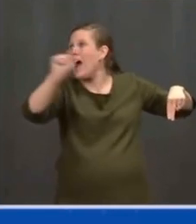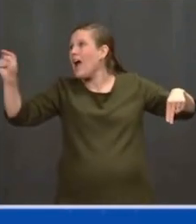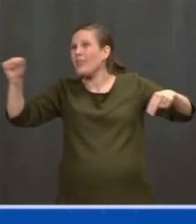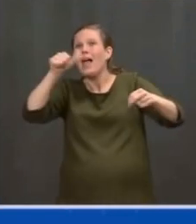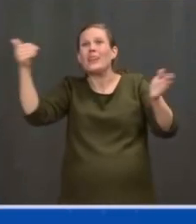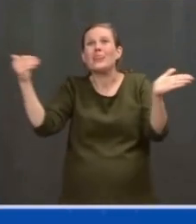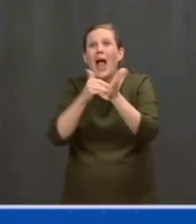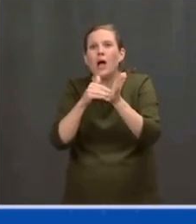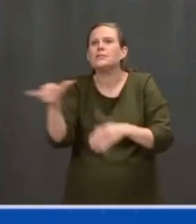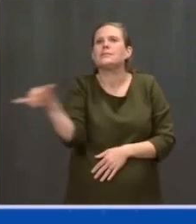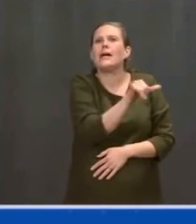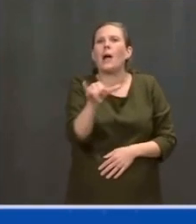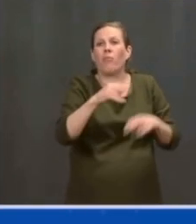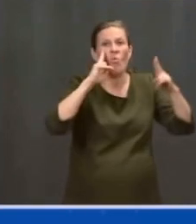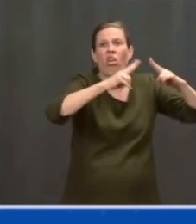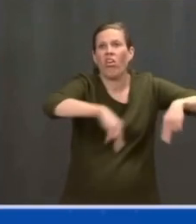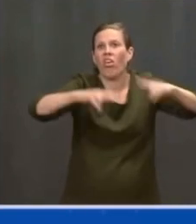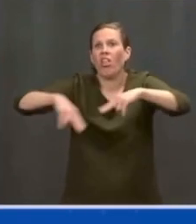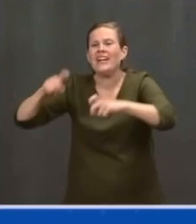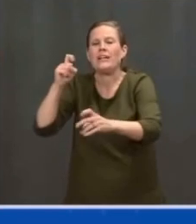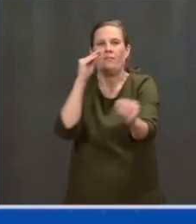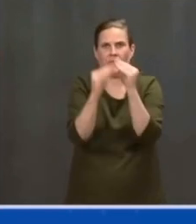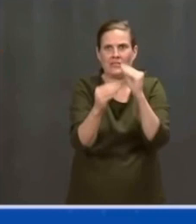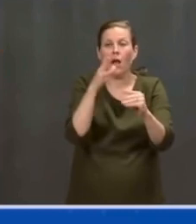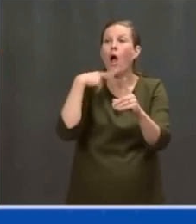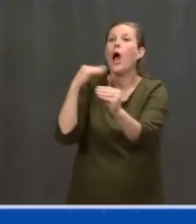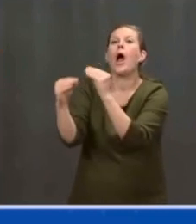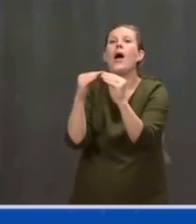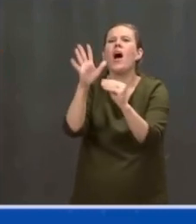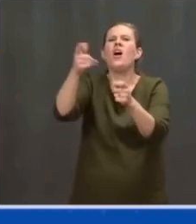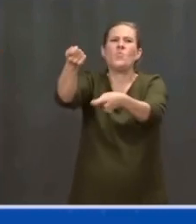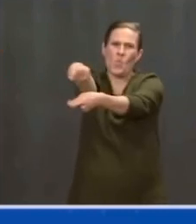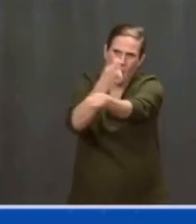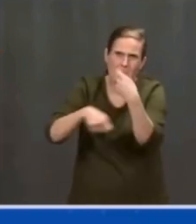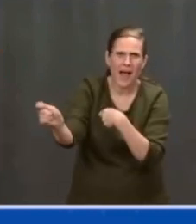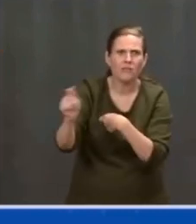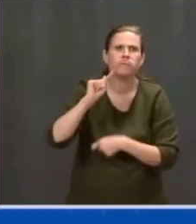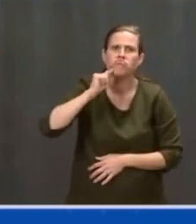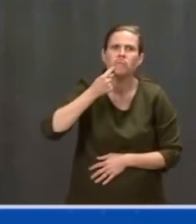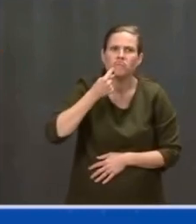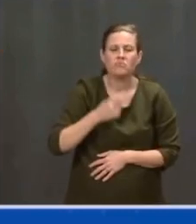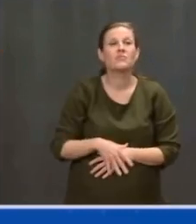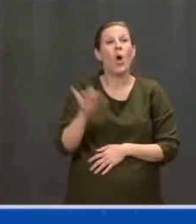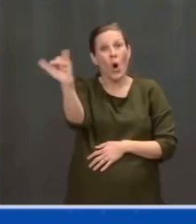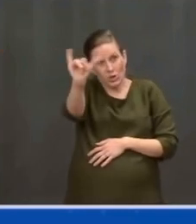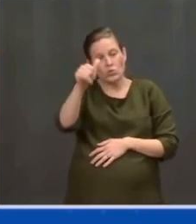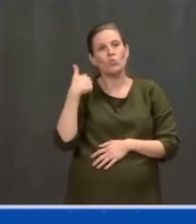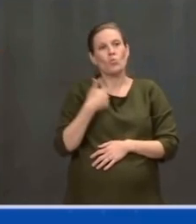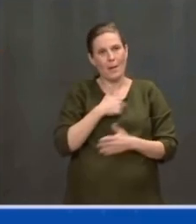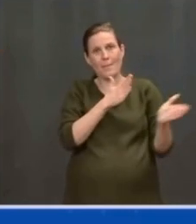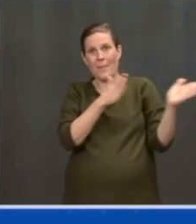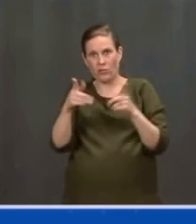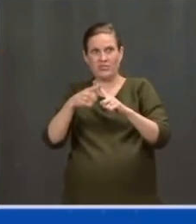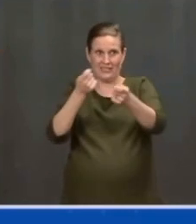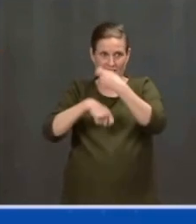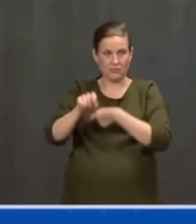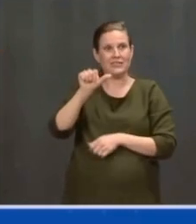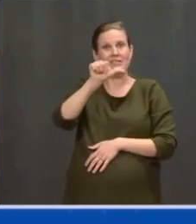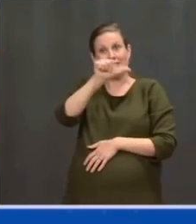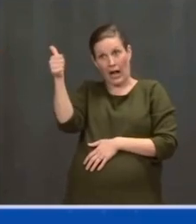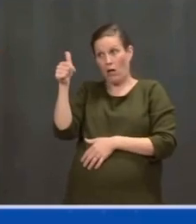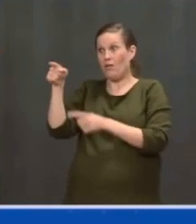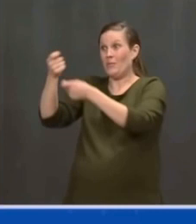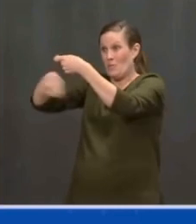We'll also repair 10,000 bridges desperately needed upgrades to unclog traffic,